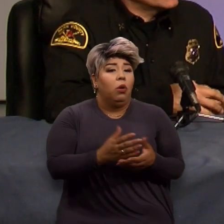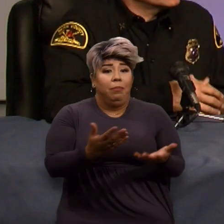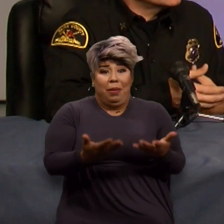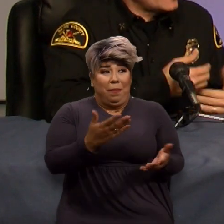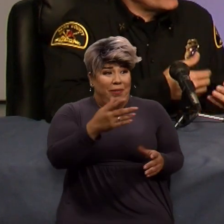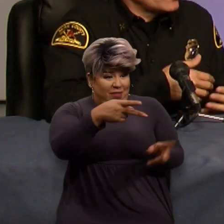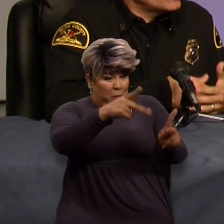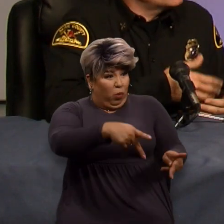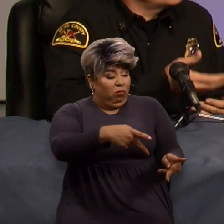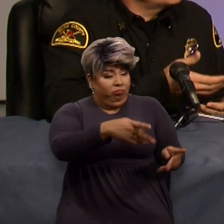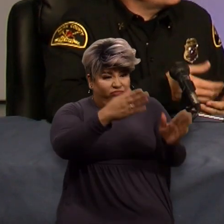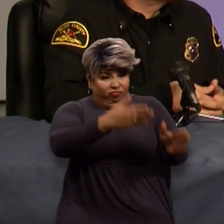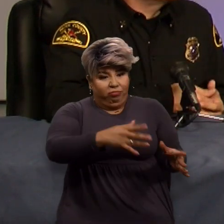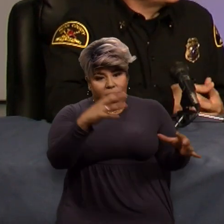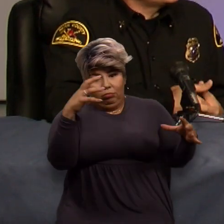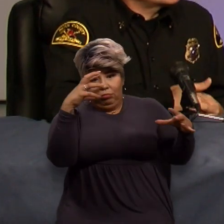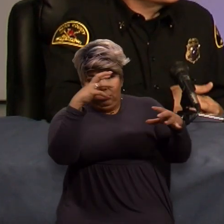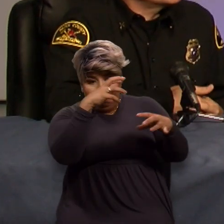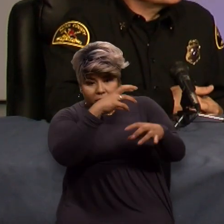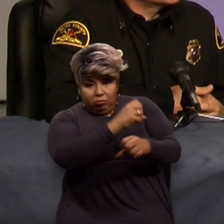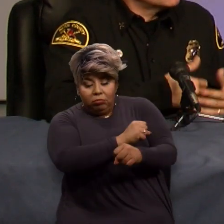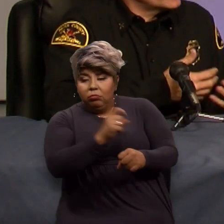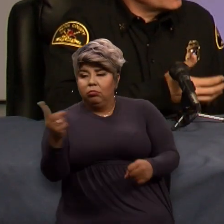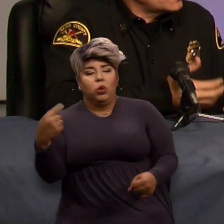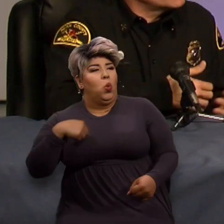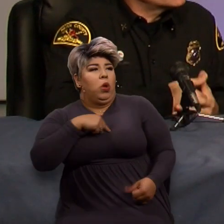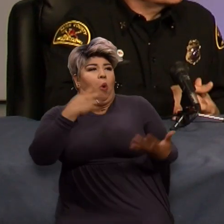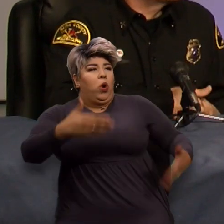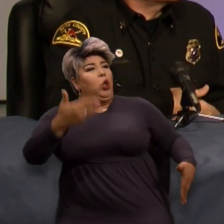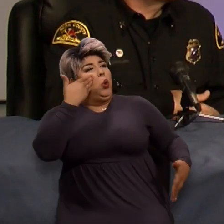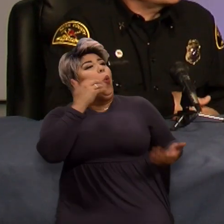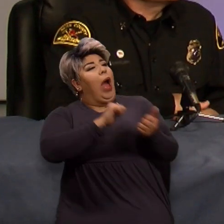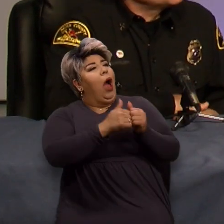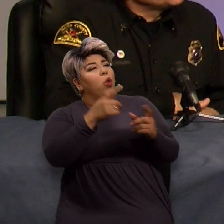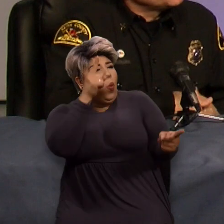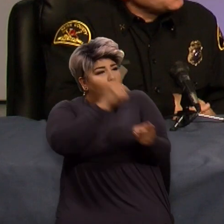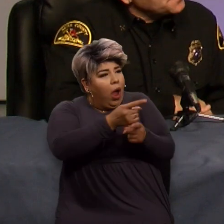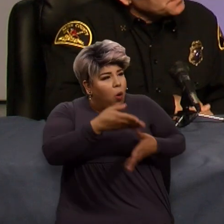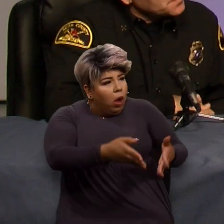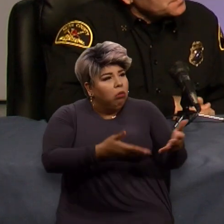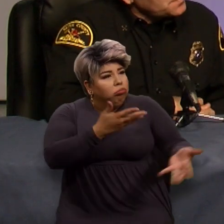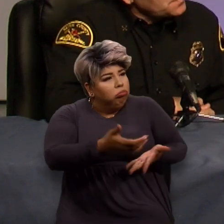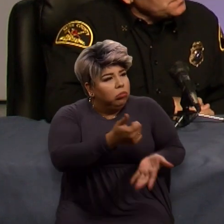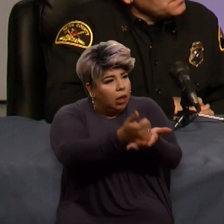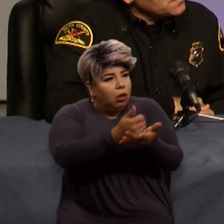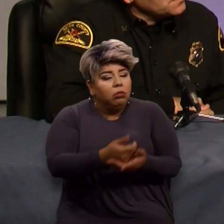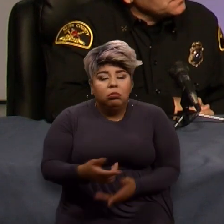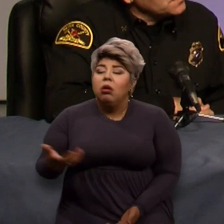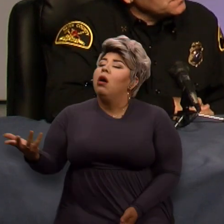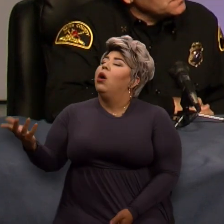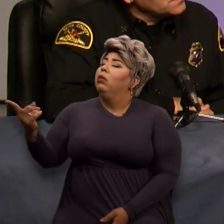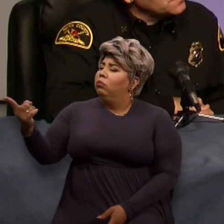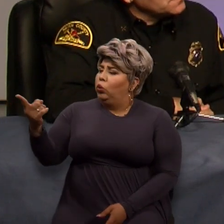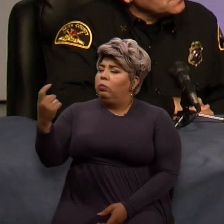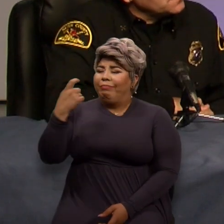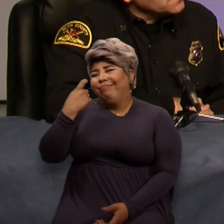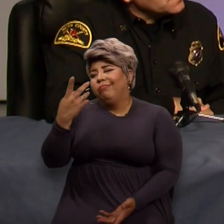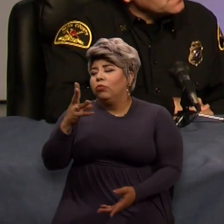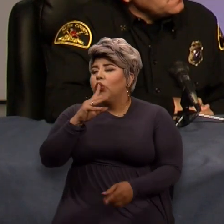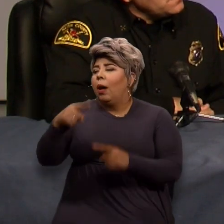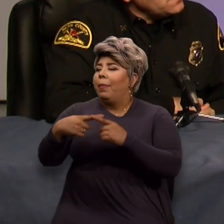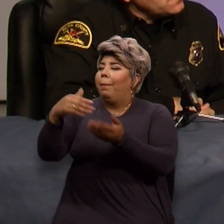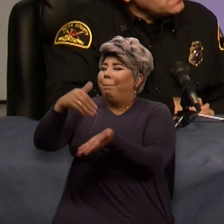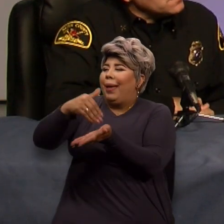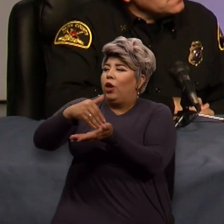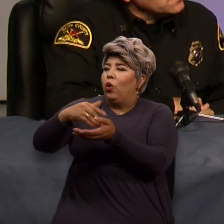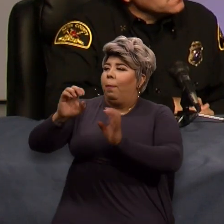were to go unconscious, now we know what some of their medical history is and we can start to treat that. And you're talking about medical emergencies, but I know that for,